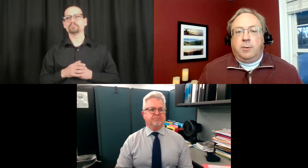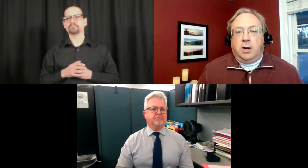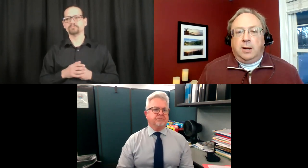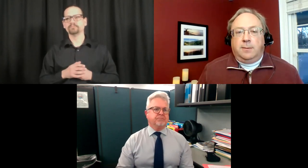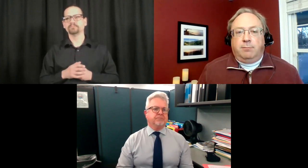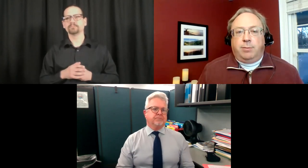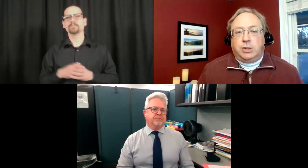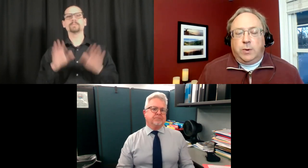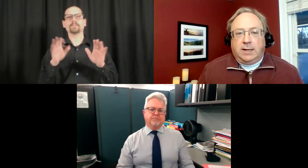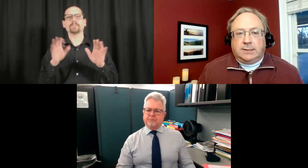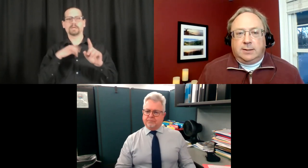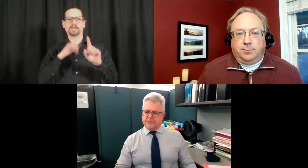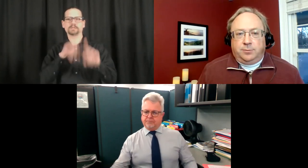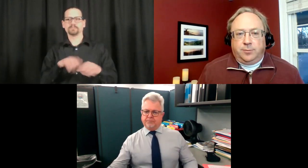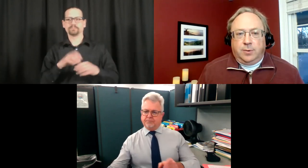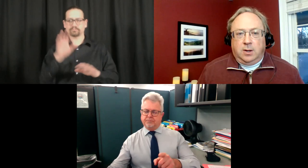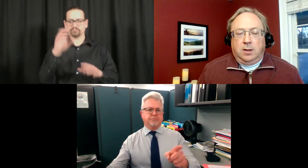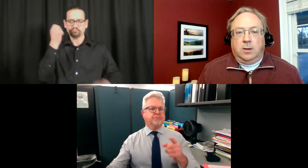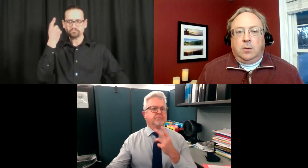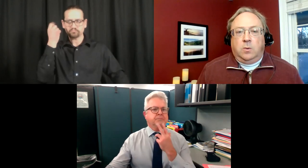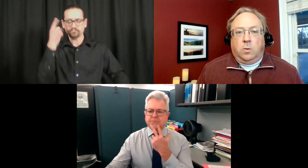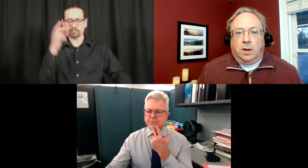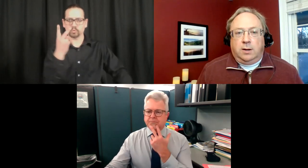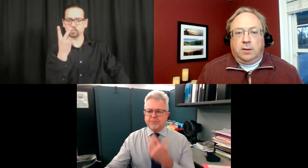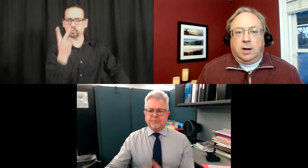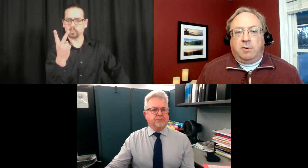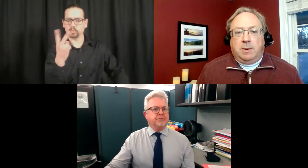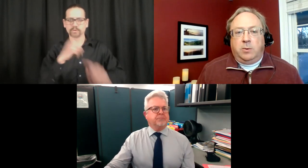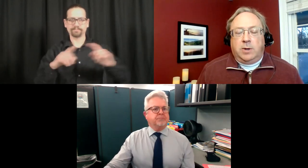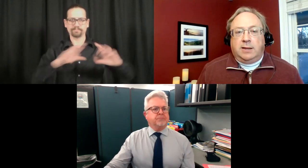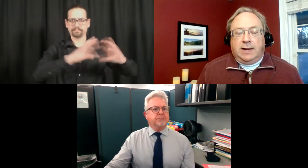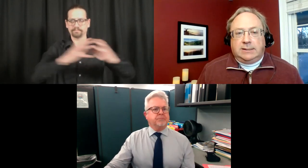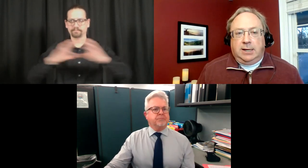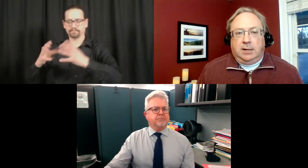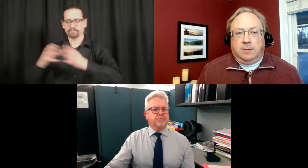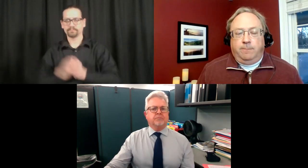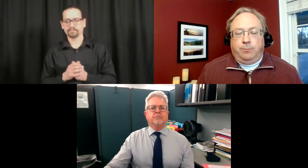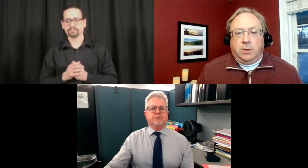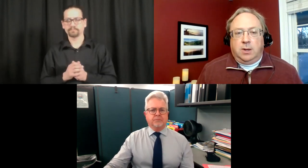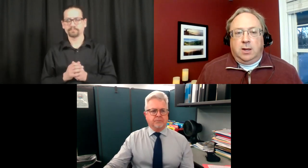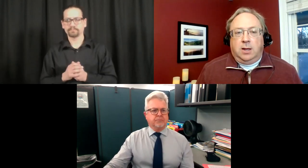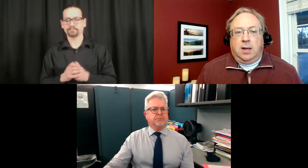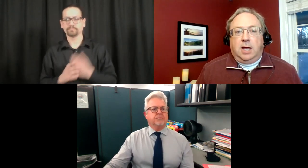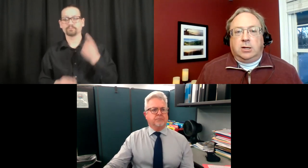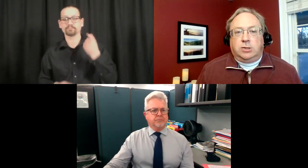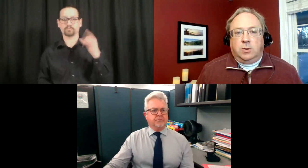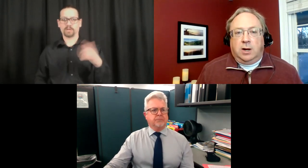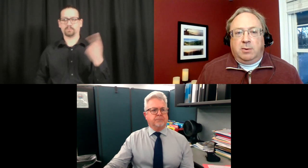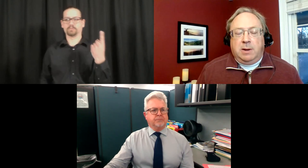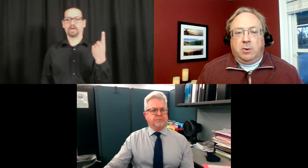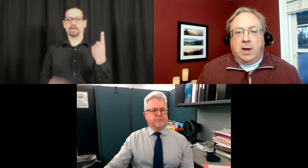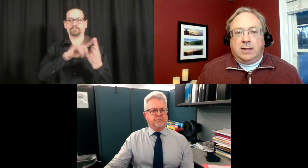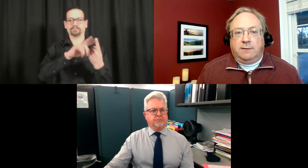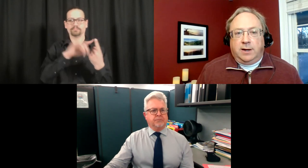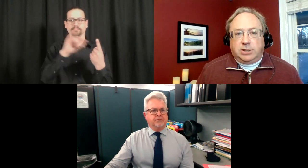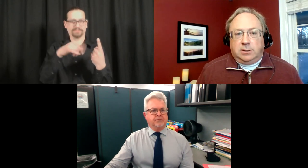accomplish herd immunity by two ways. One, the number of people who got the vaccine. And two,